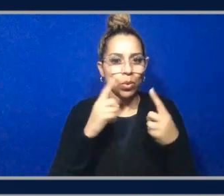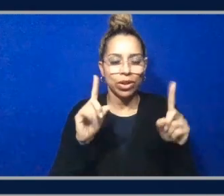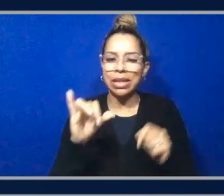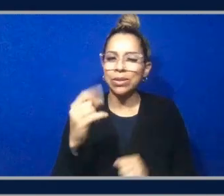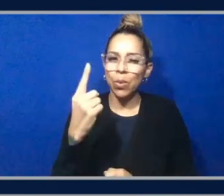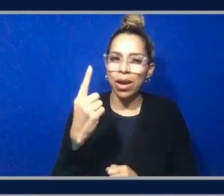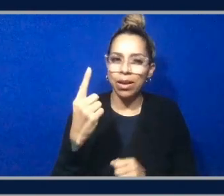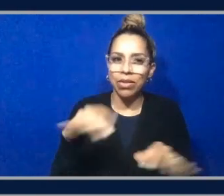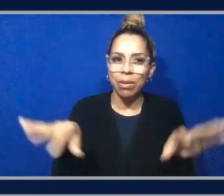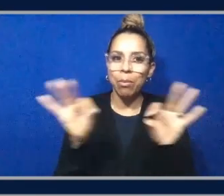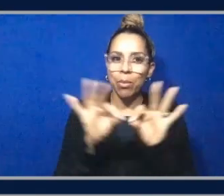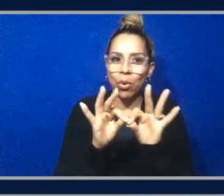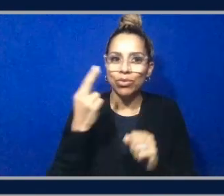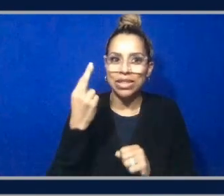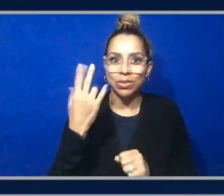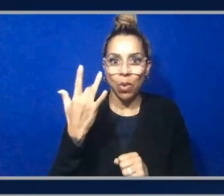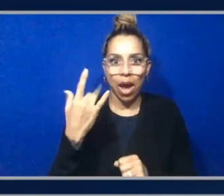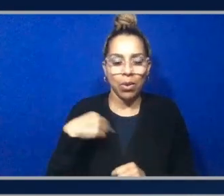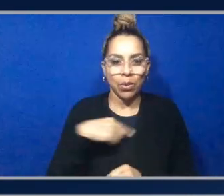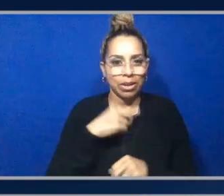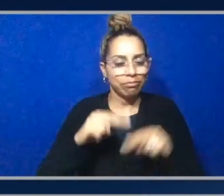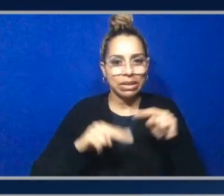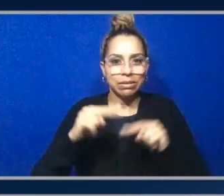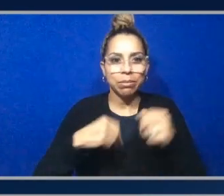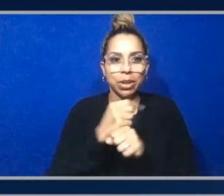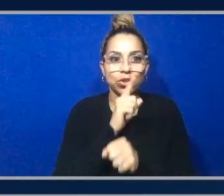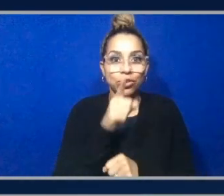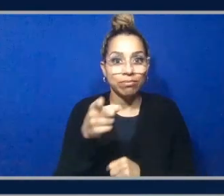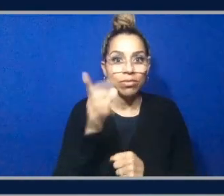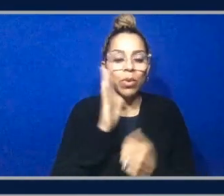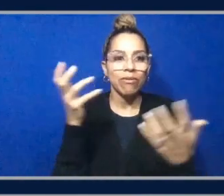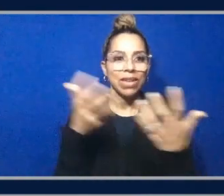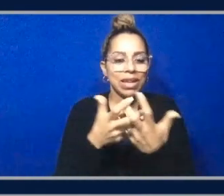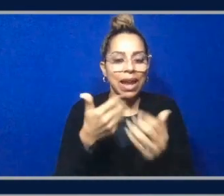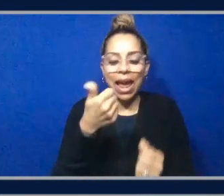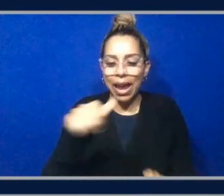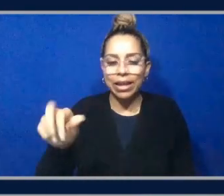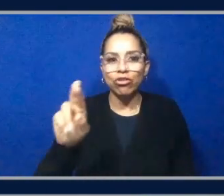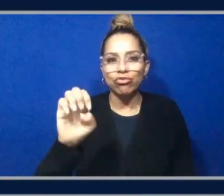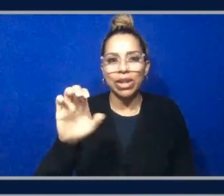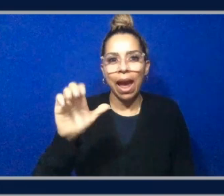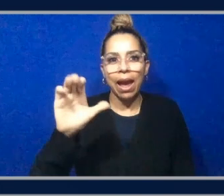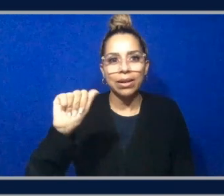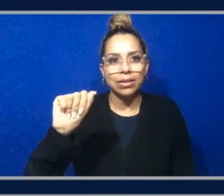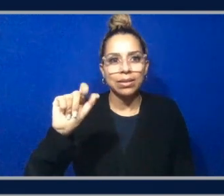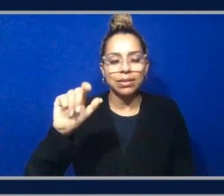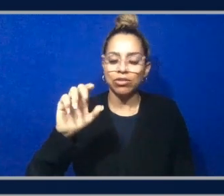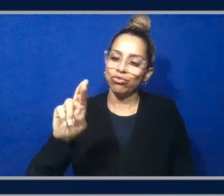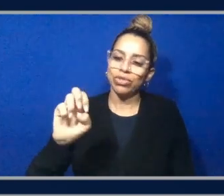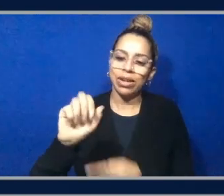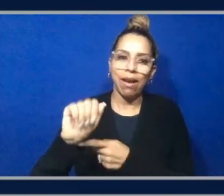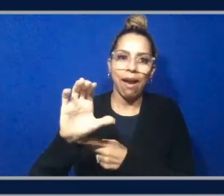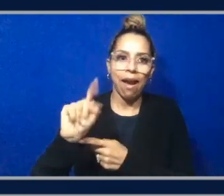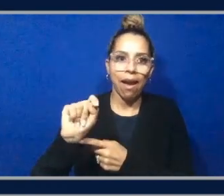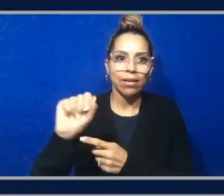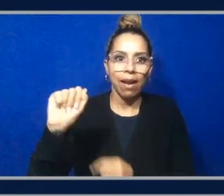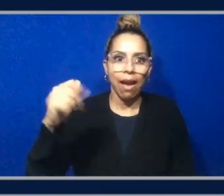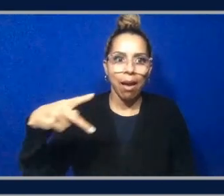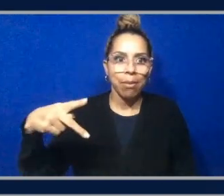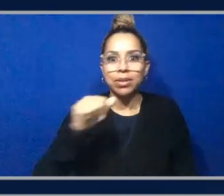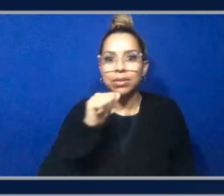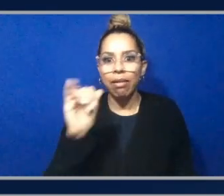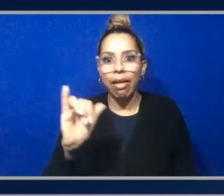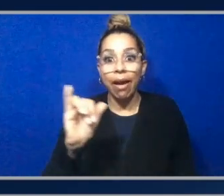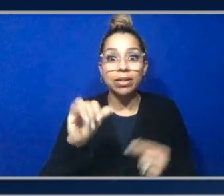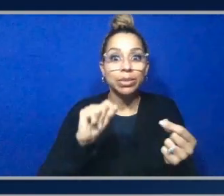this for is making sure that this would fit in any react application and not just like you know here's our specific like ui components that